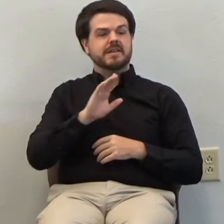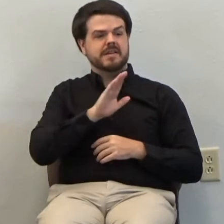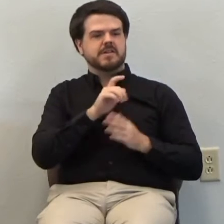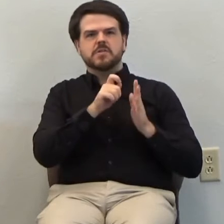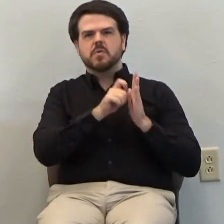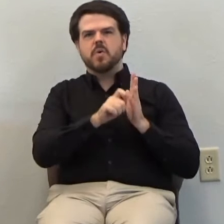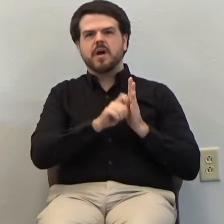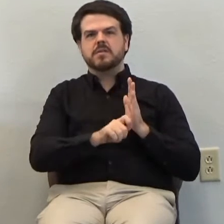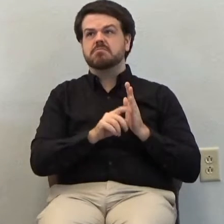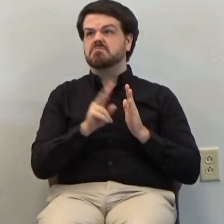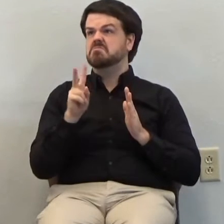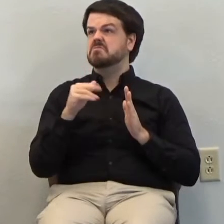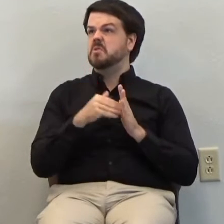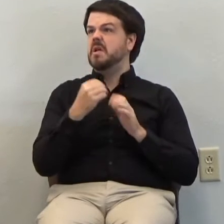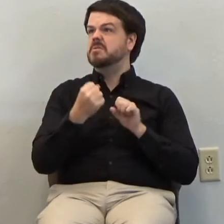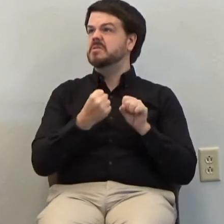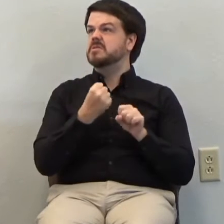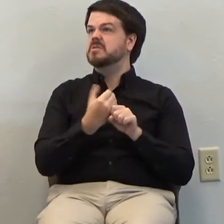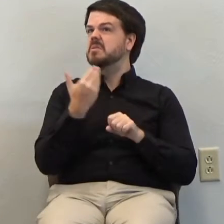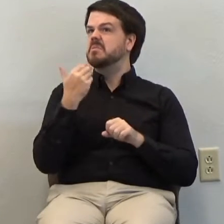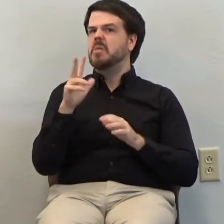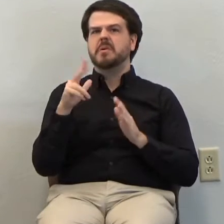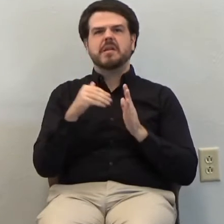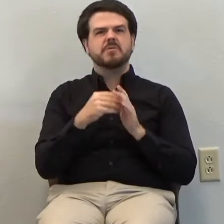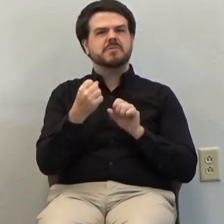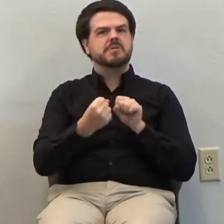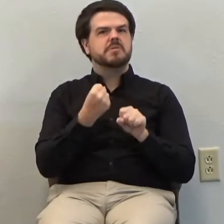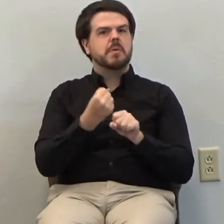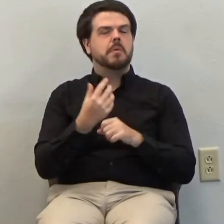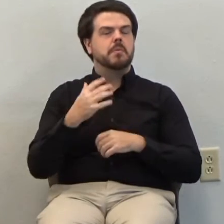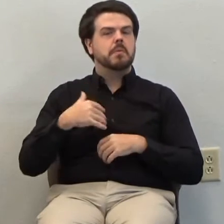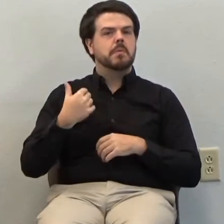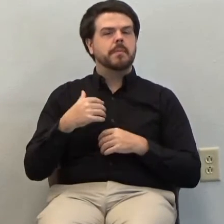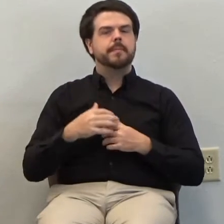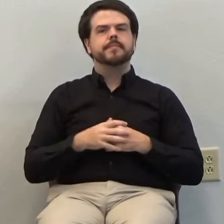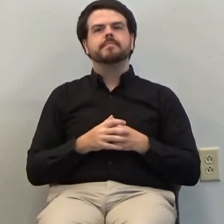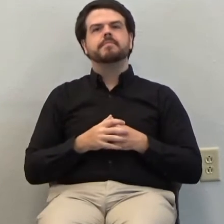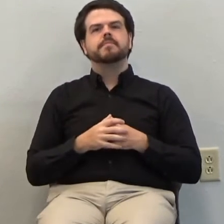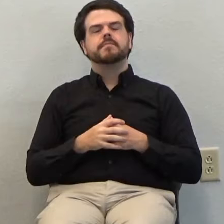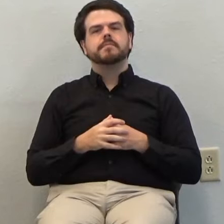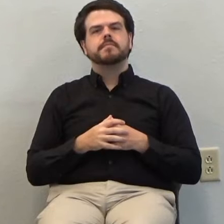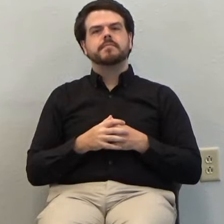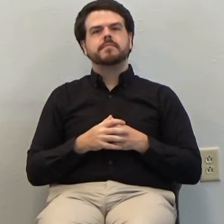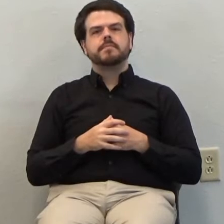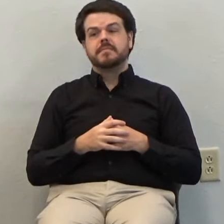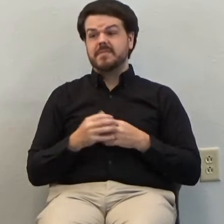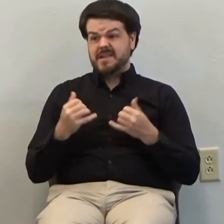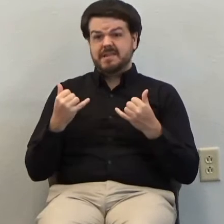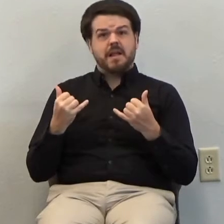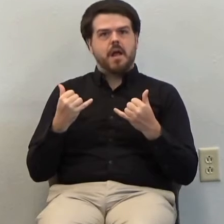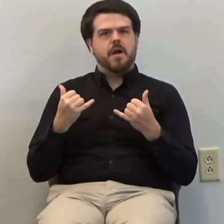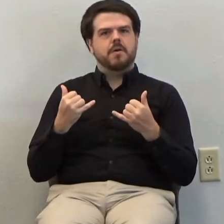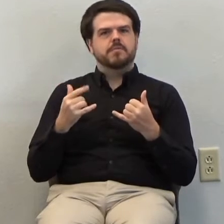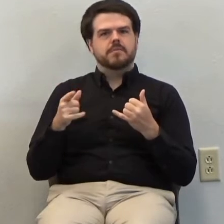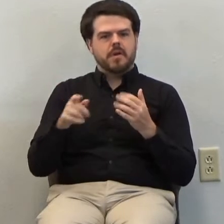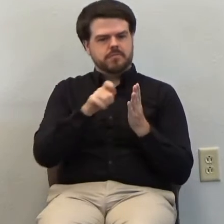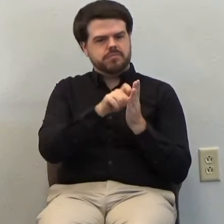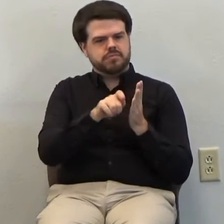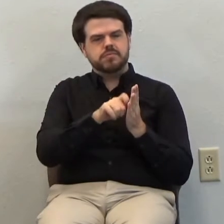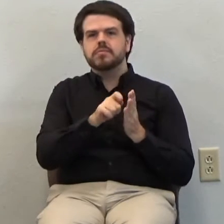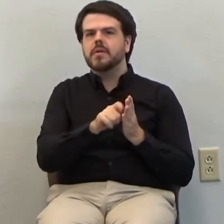2,000 years ago, 3,000 years ago and are now put in the Bible as Psalm